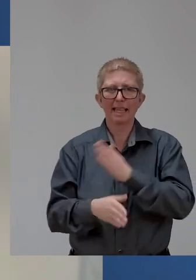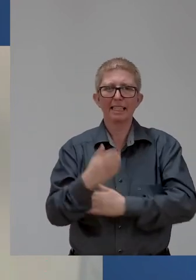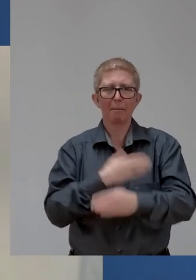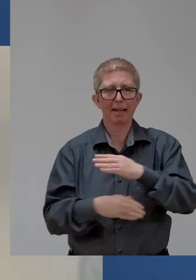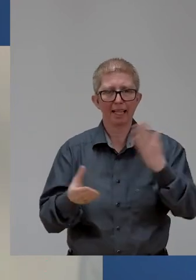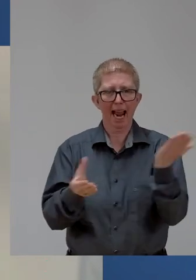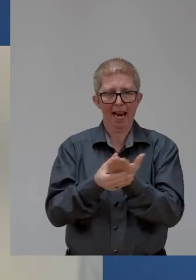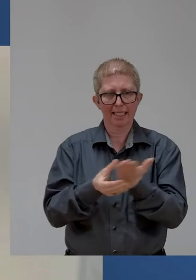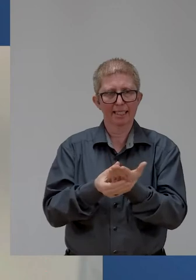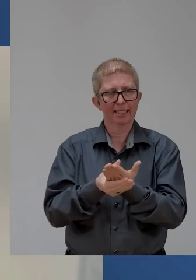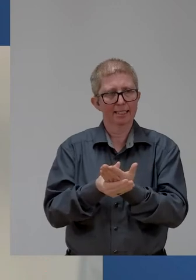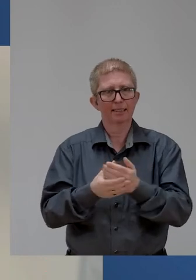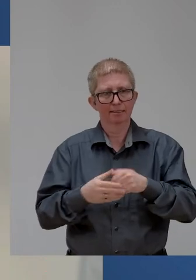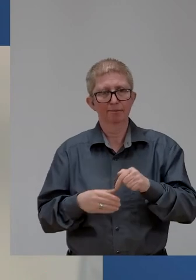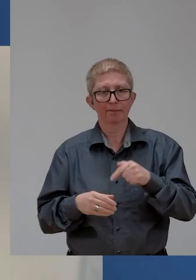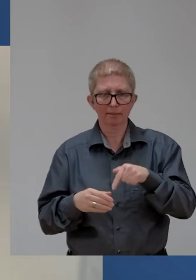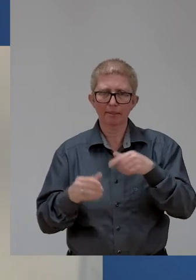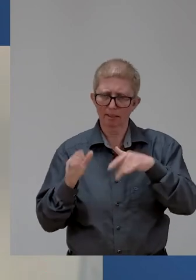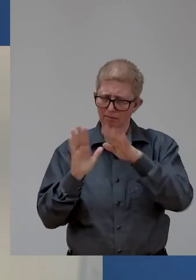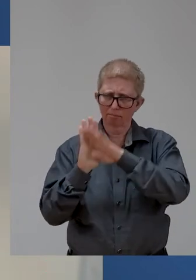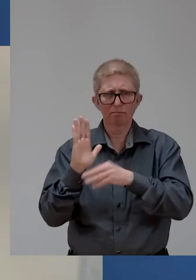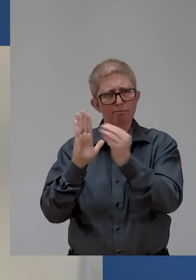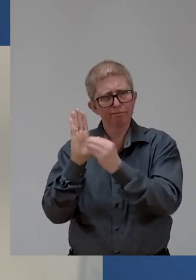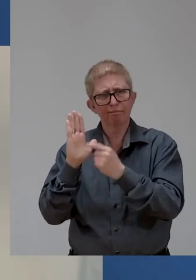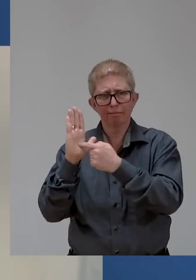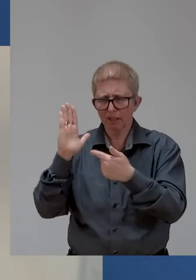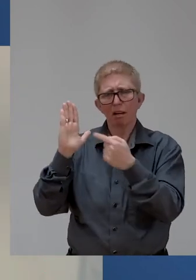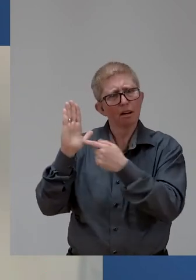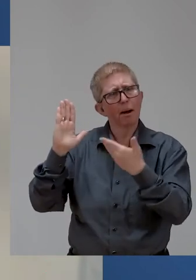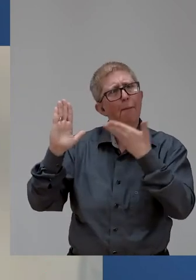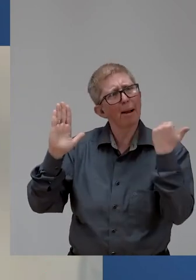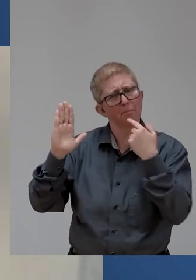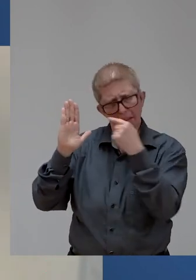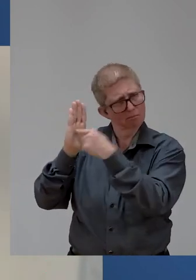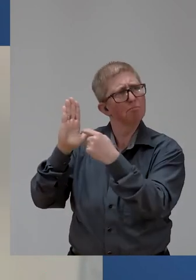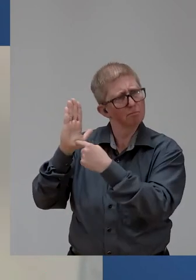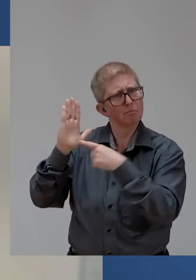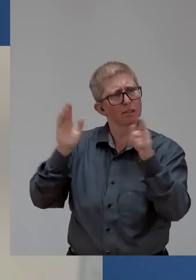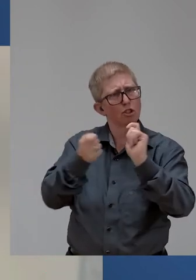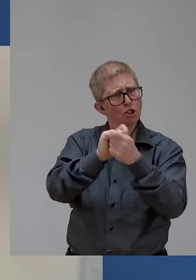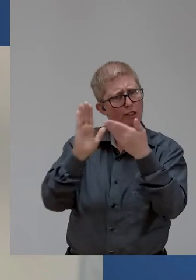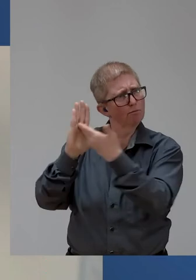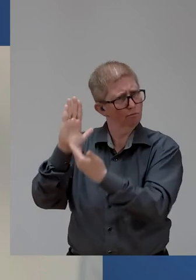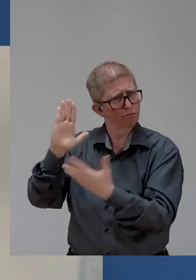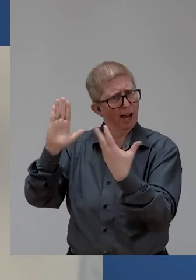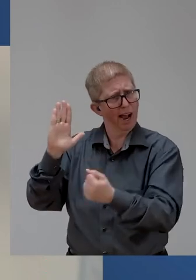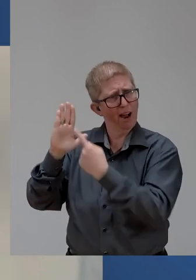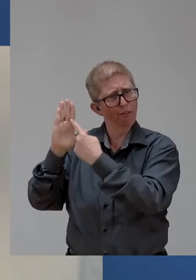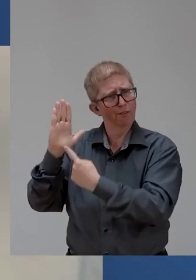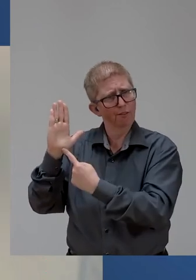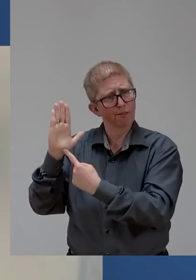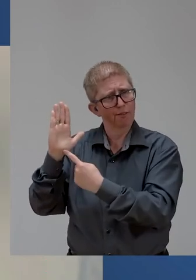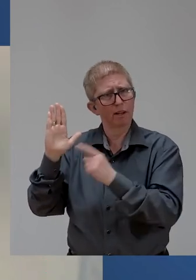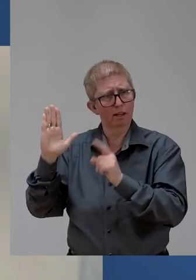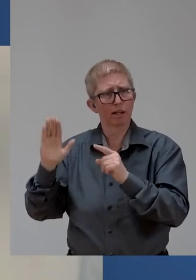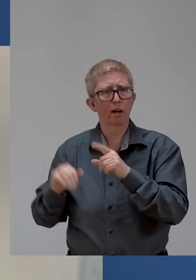including defining reasonable accommodations. However, while the laws may exist in the books, and more than 160 countries have ratified the CRPD,